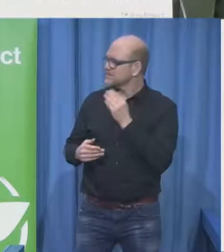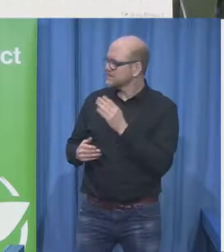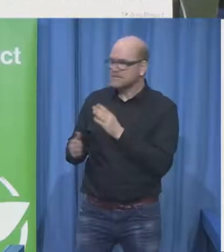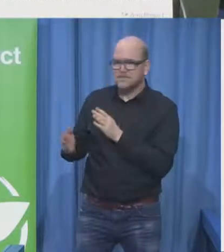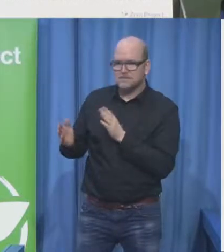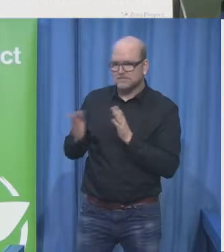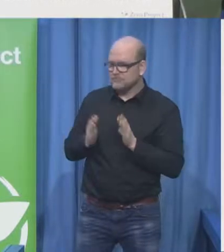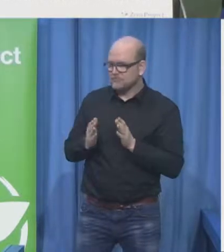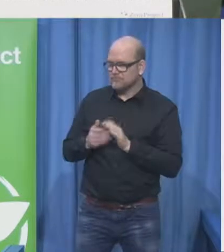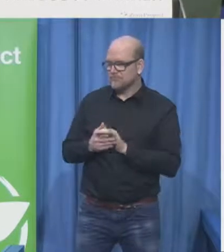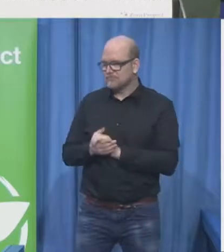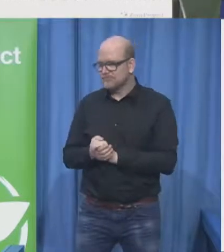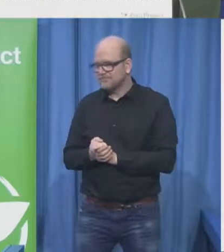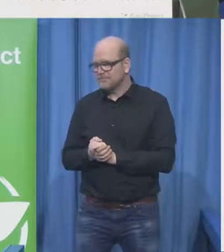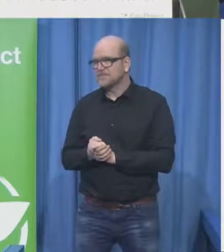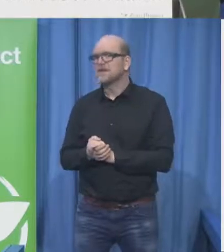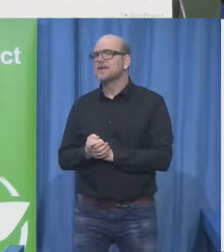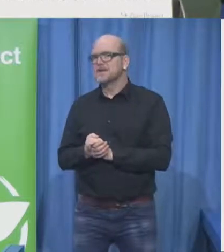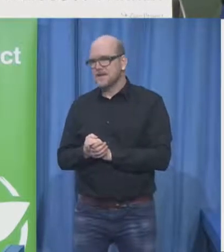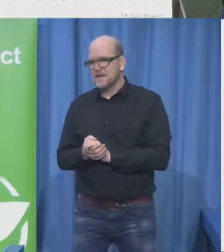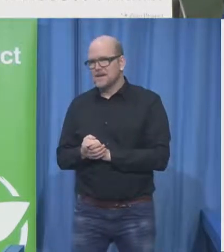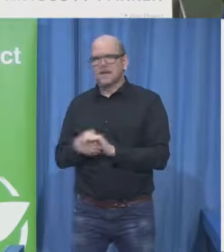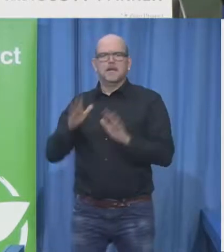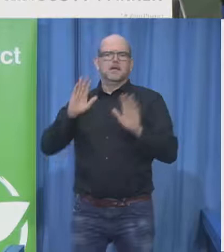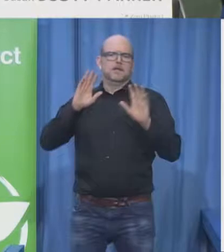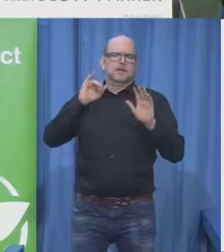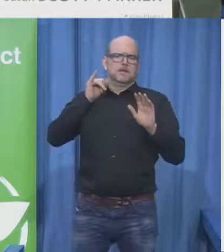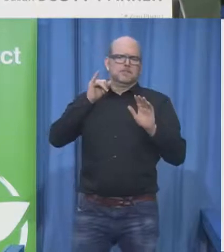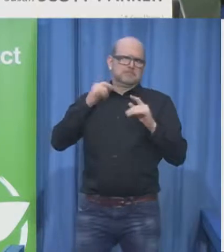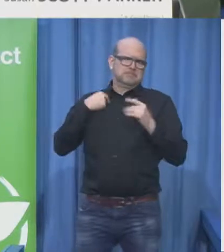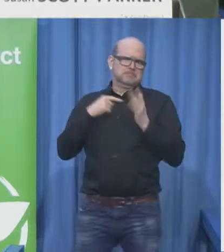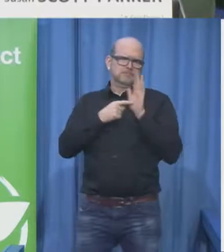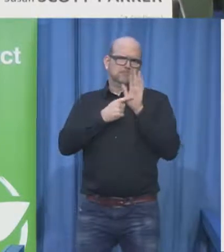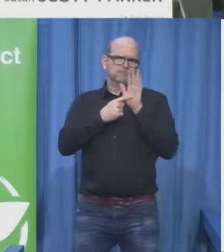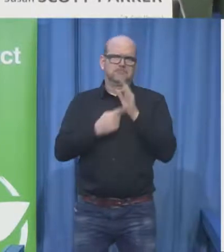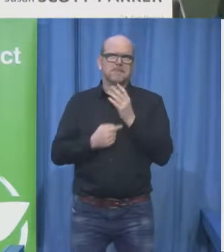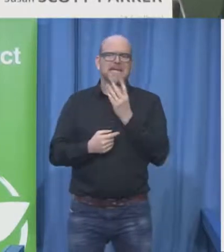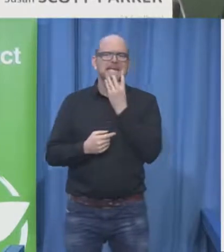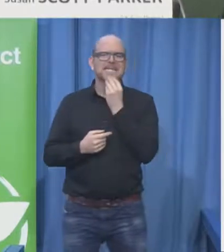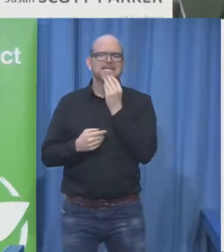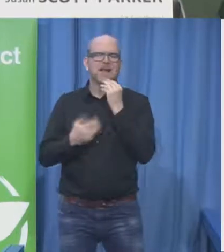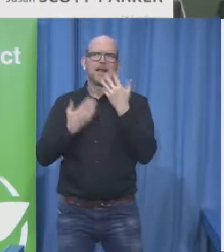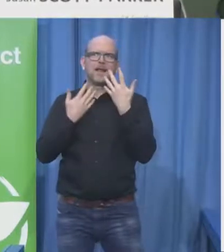cobbled together in Israel overnight overnight literally thank you